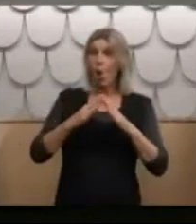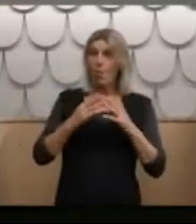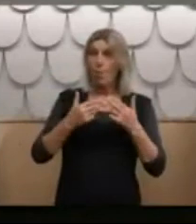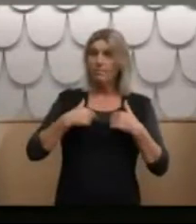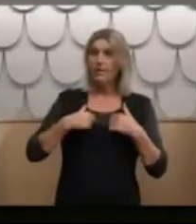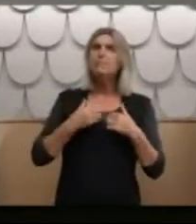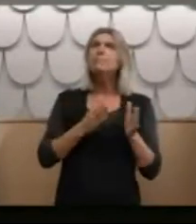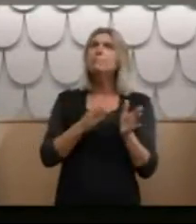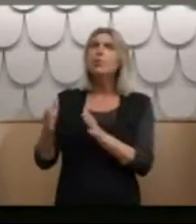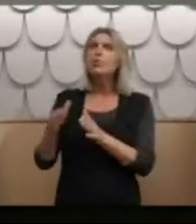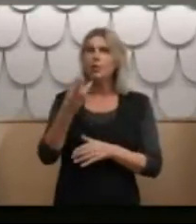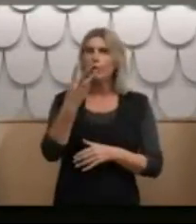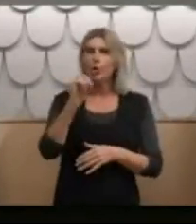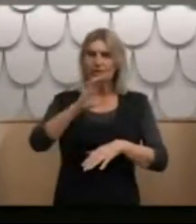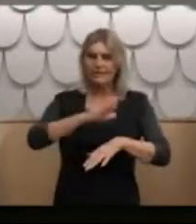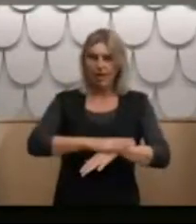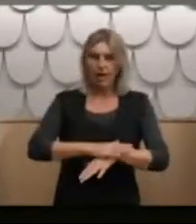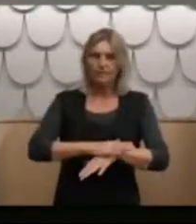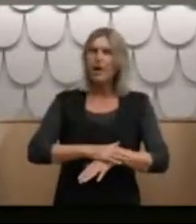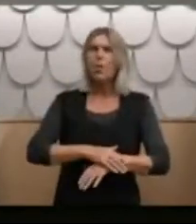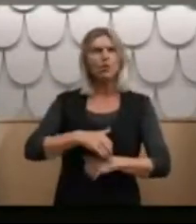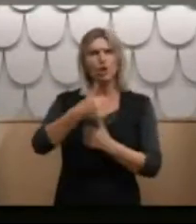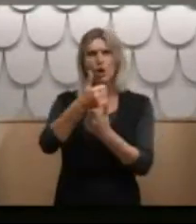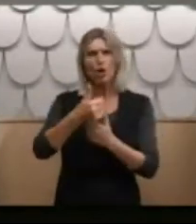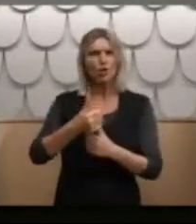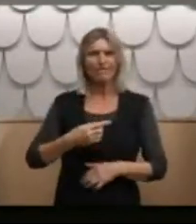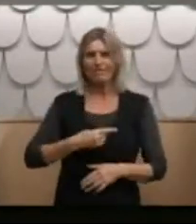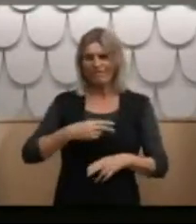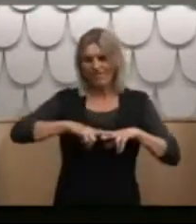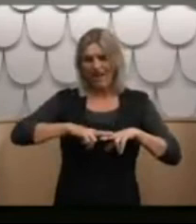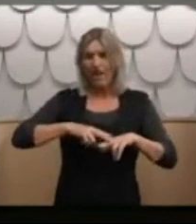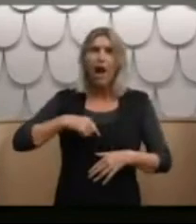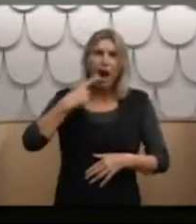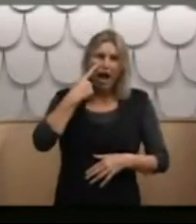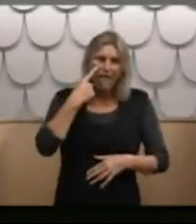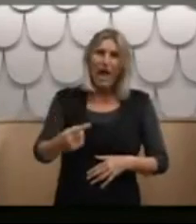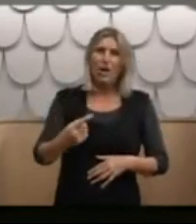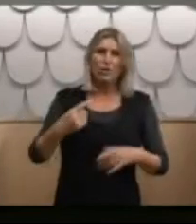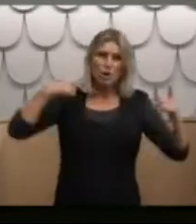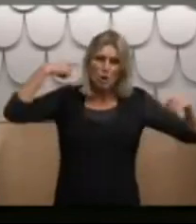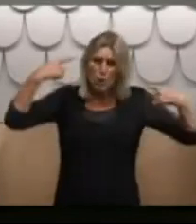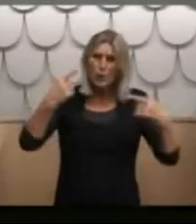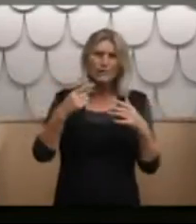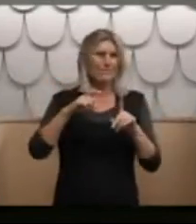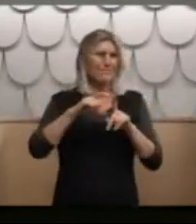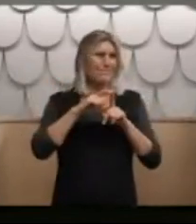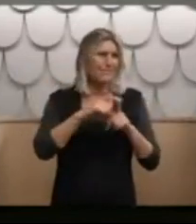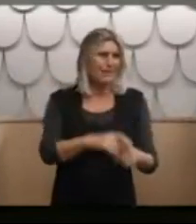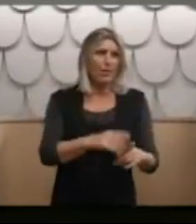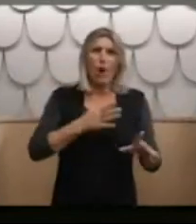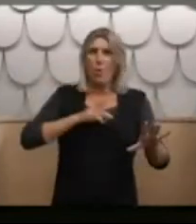Nobody ever taught me how to be a father. I found the noises difficult and I wanted to withdraw from them all the time.